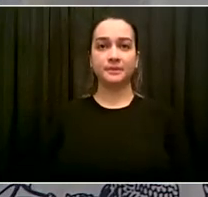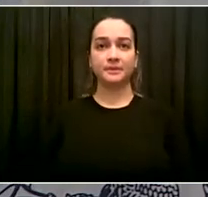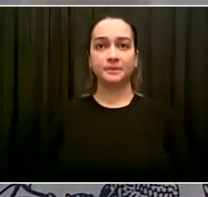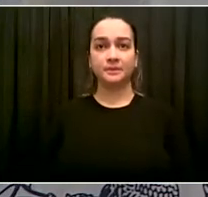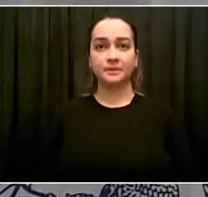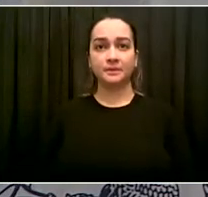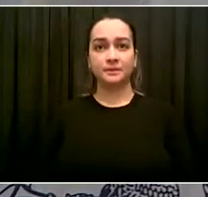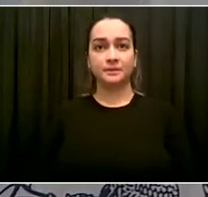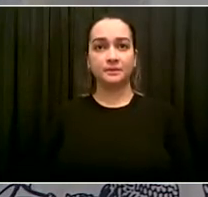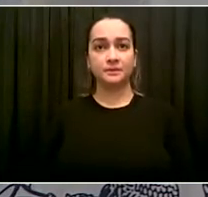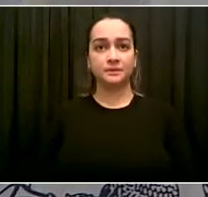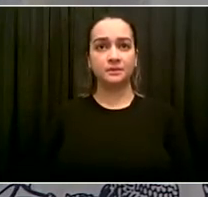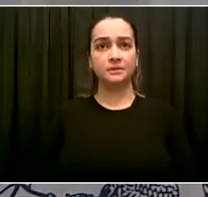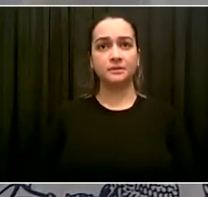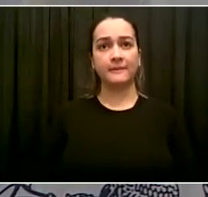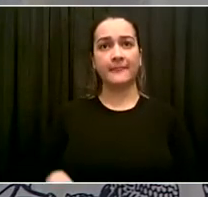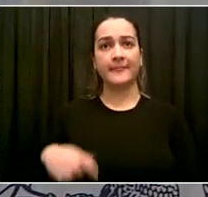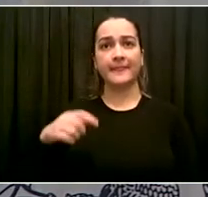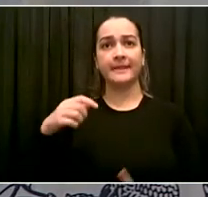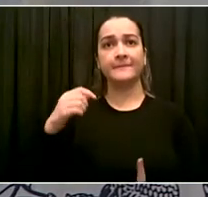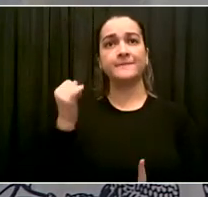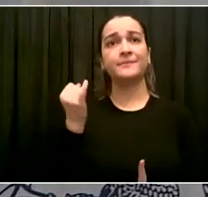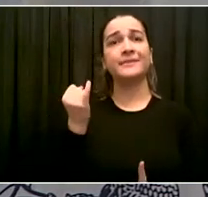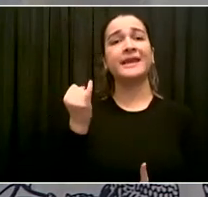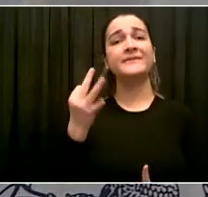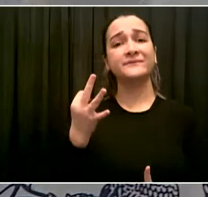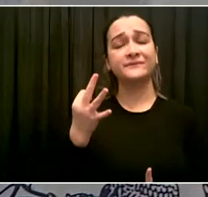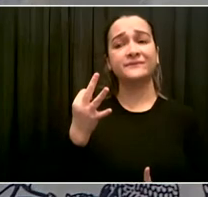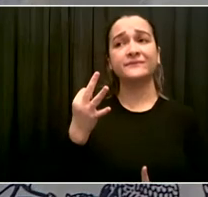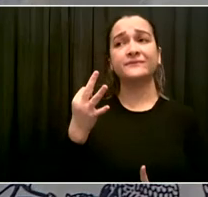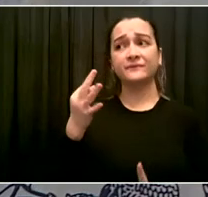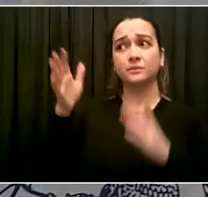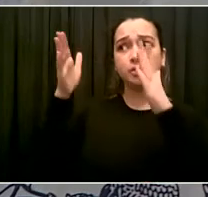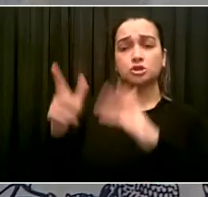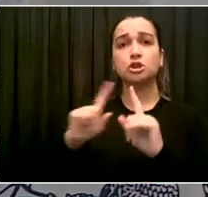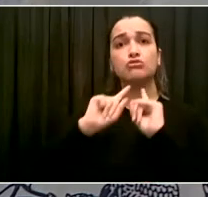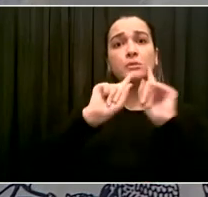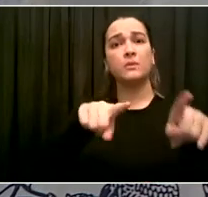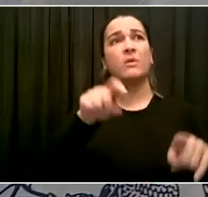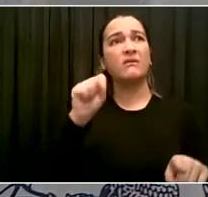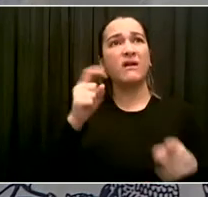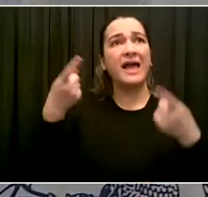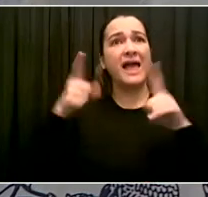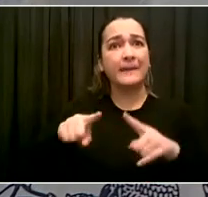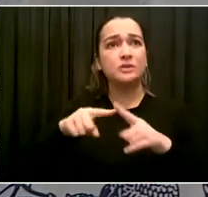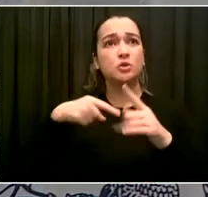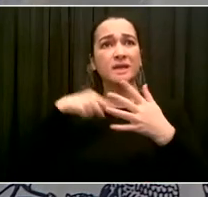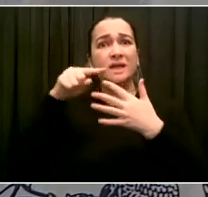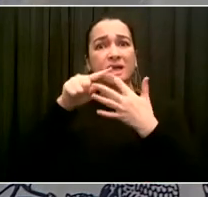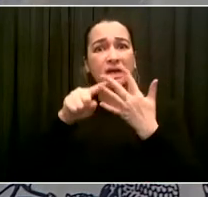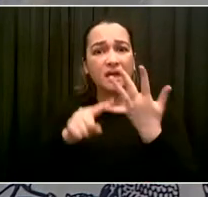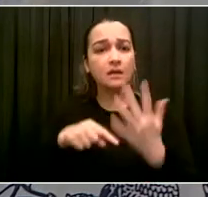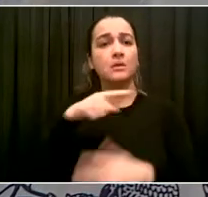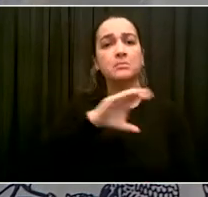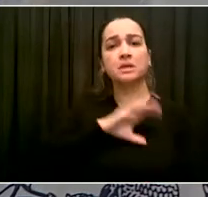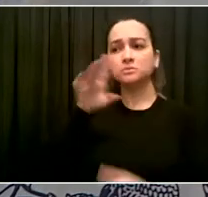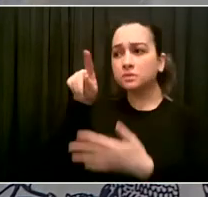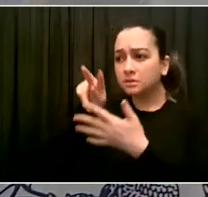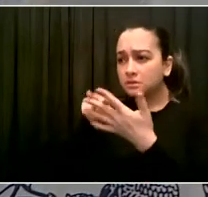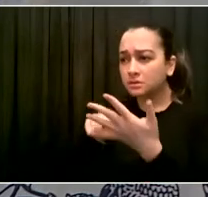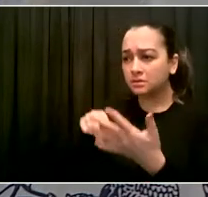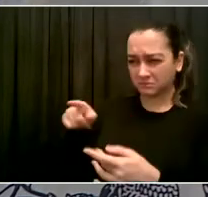calls you or shows up at your door to ask about something you did, that makes people think twice. And we need that. We also, in the reform